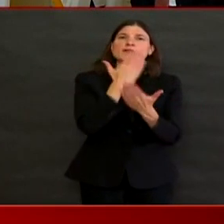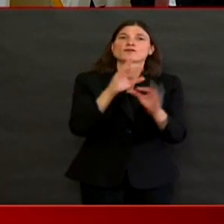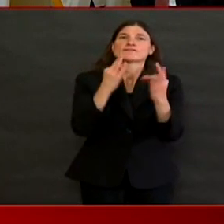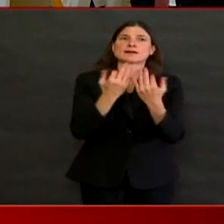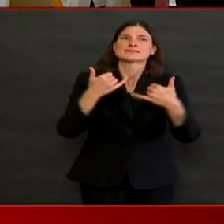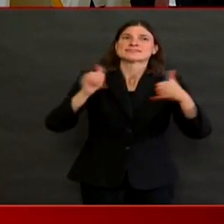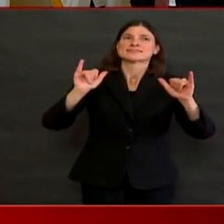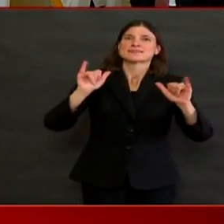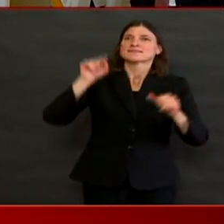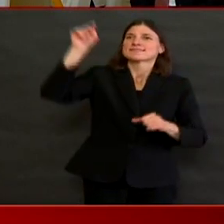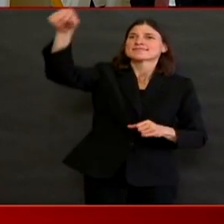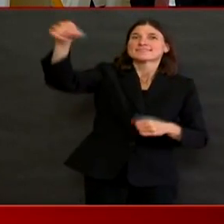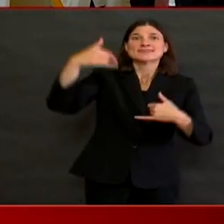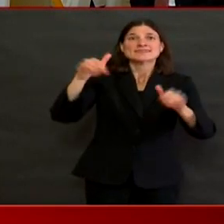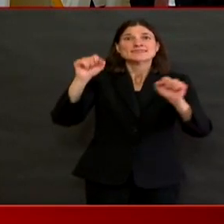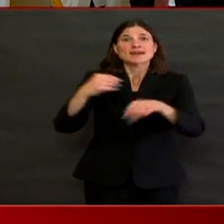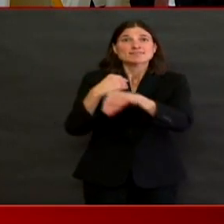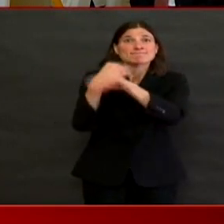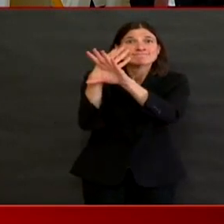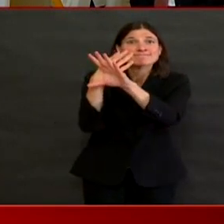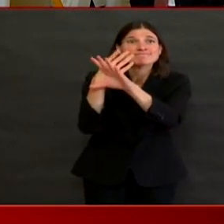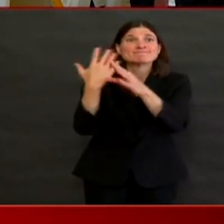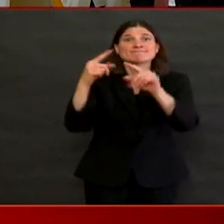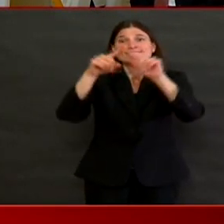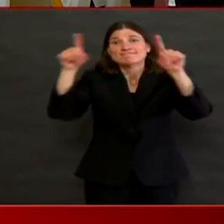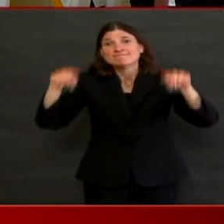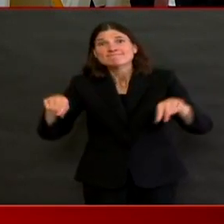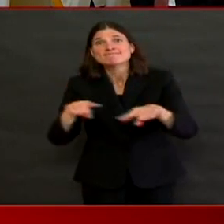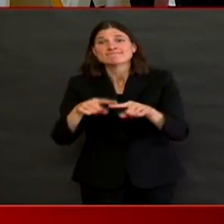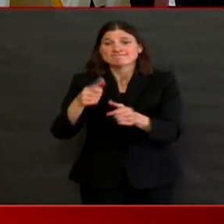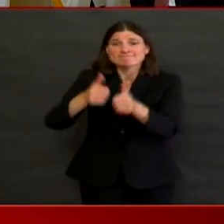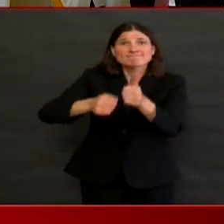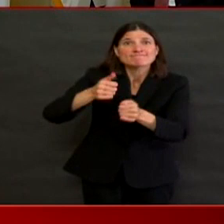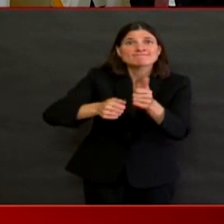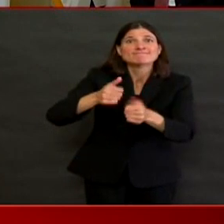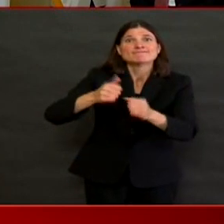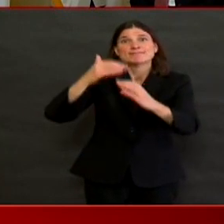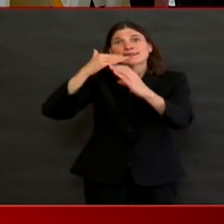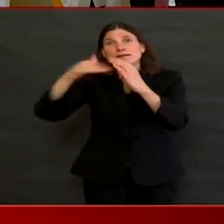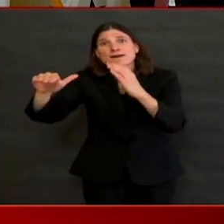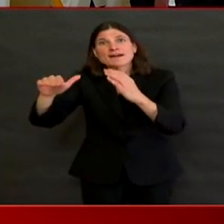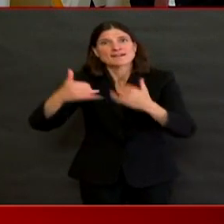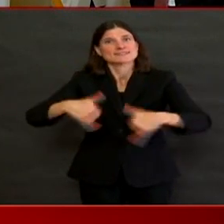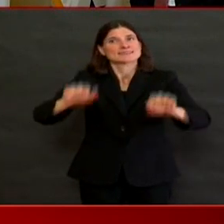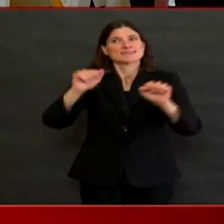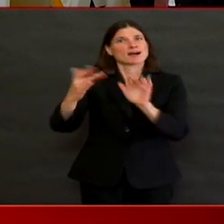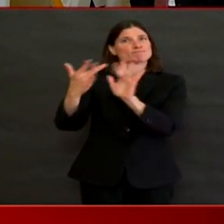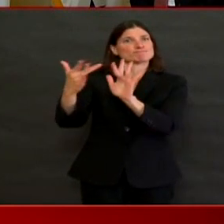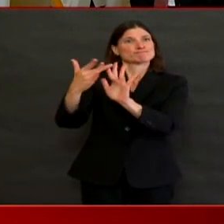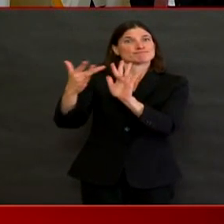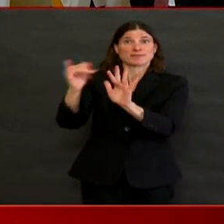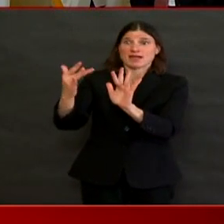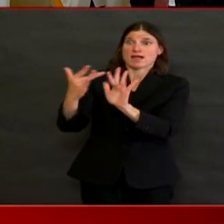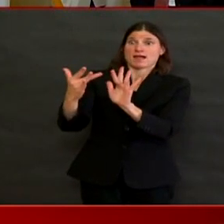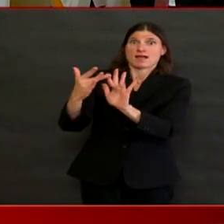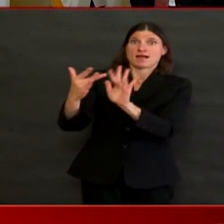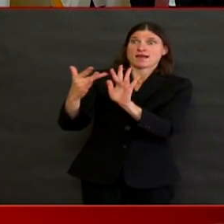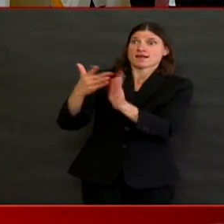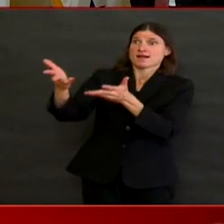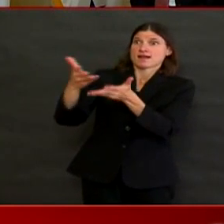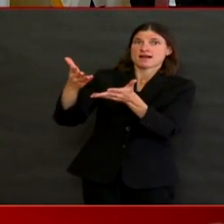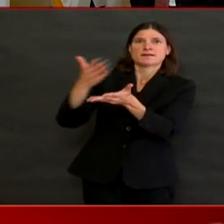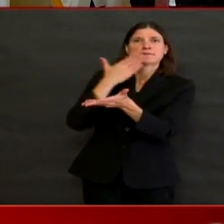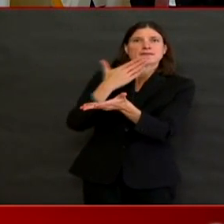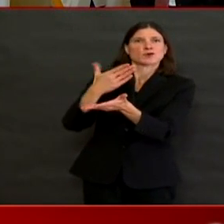electronically and on video. Or if we're not able to you know, be